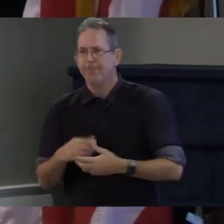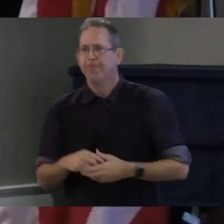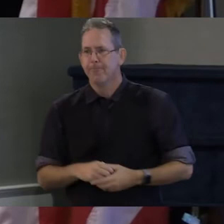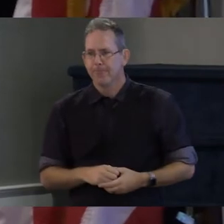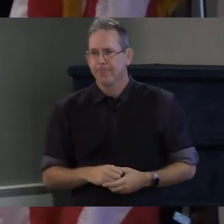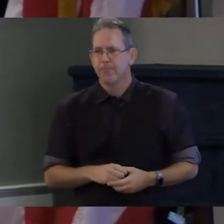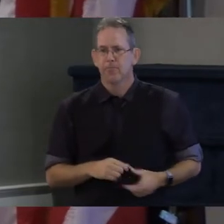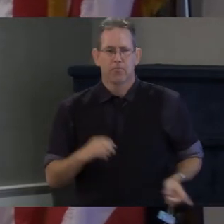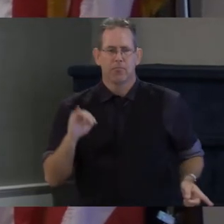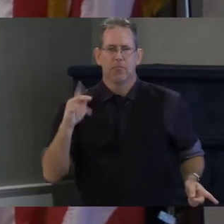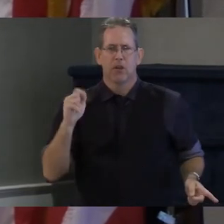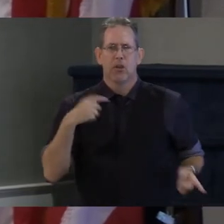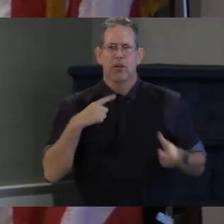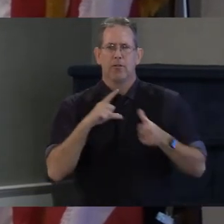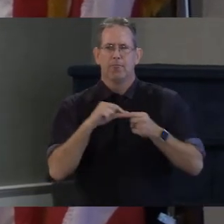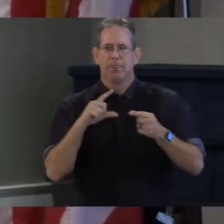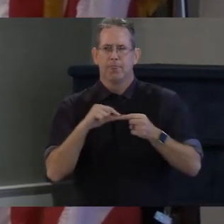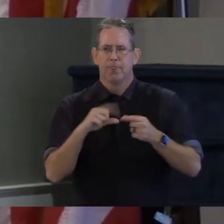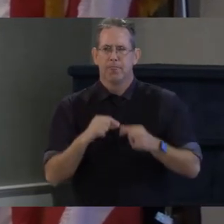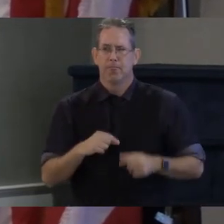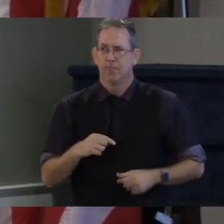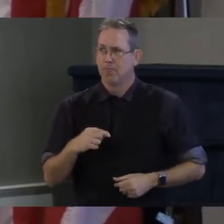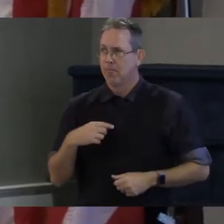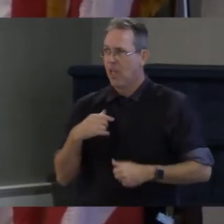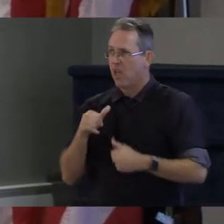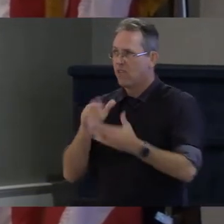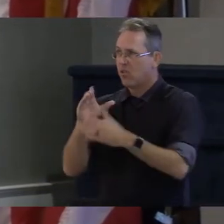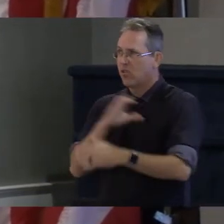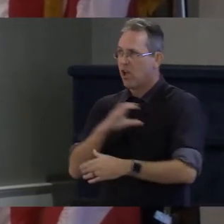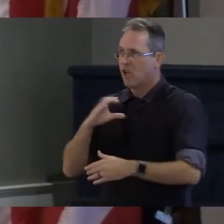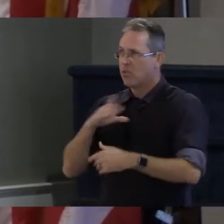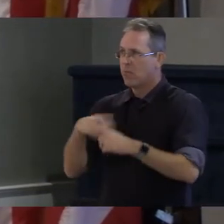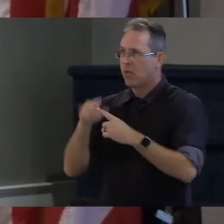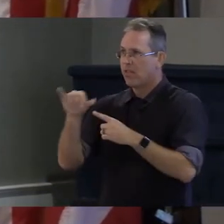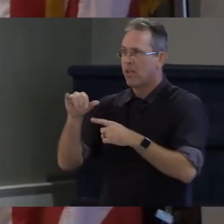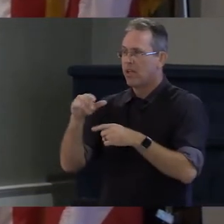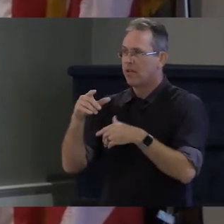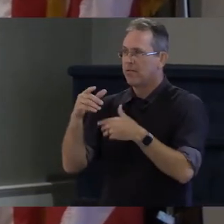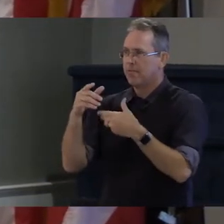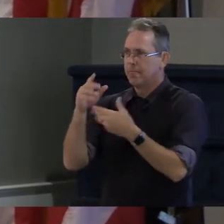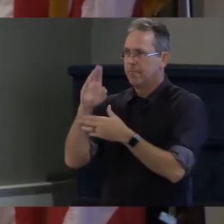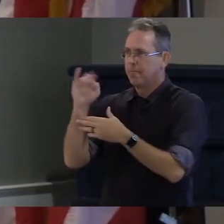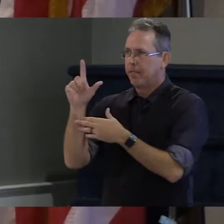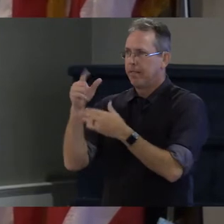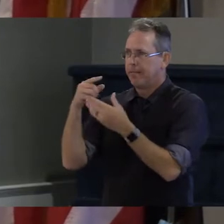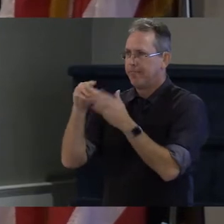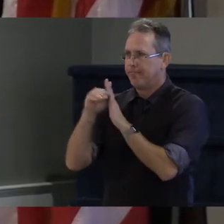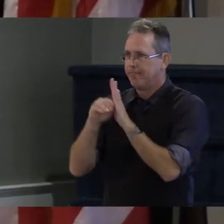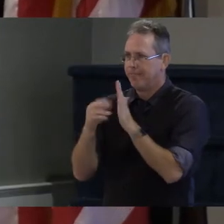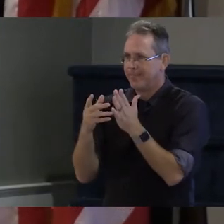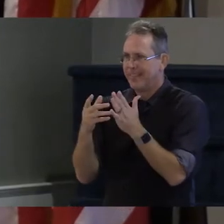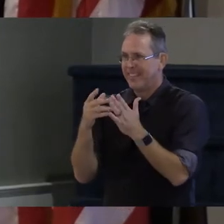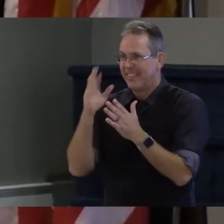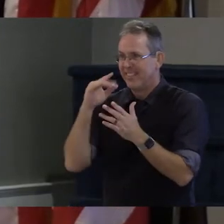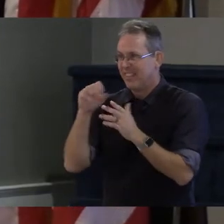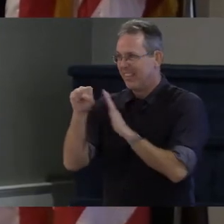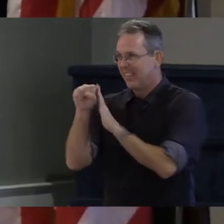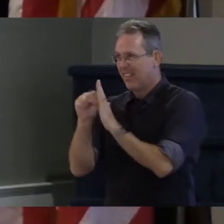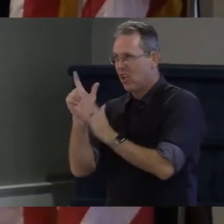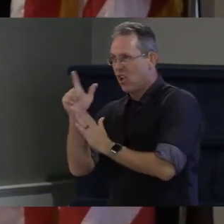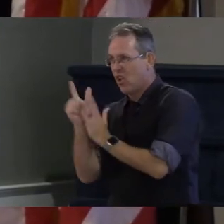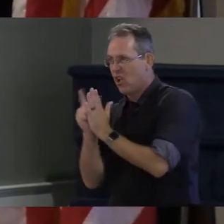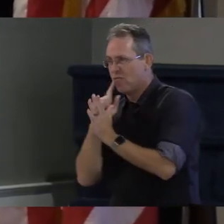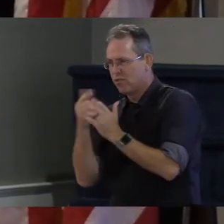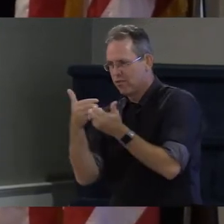i'm not sure how this would override states laws so i want to be careful what i recommend but i mean we've heard